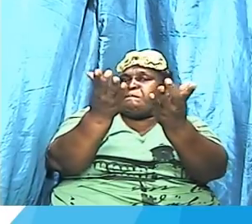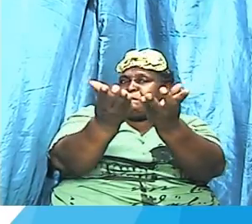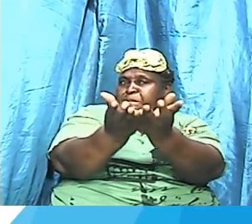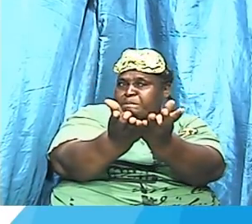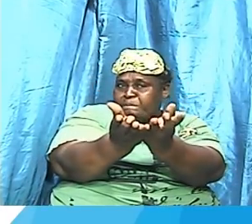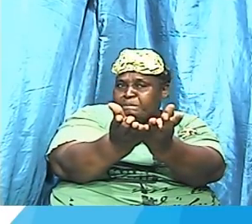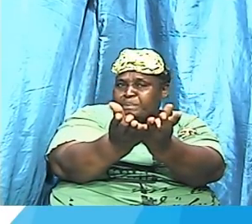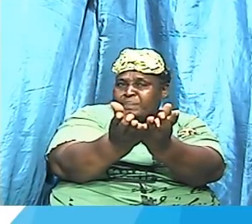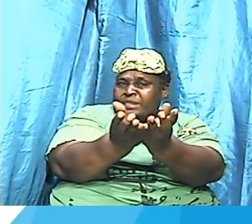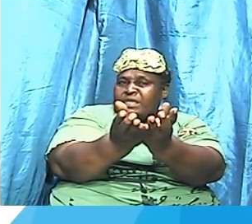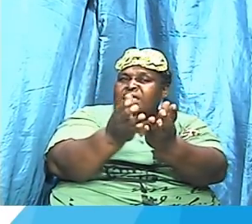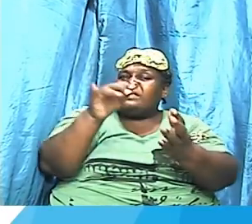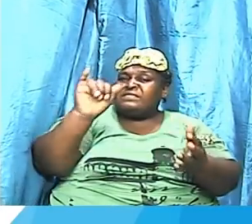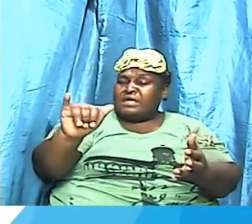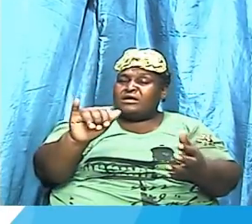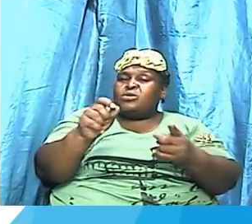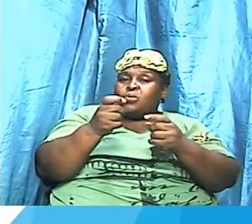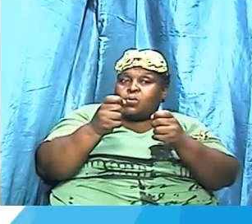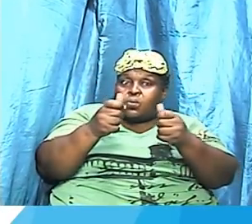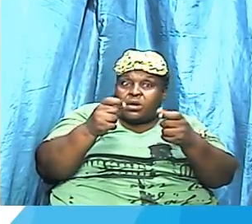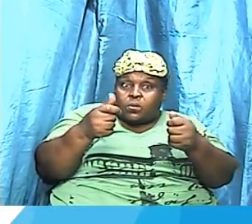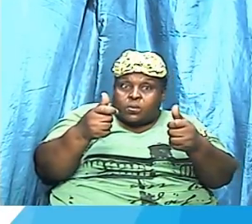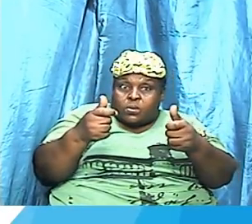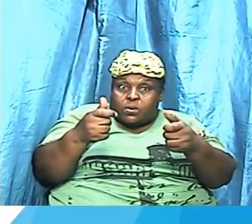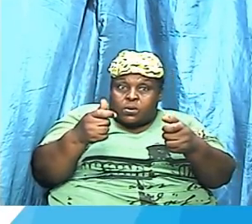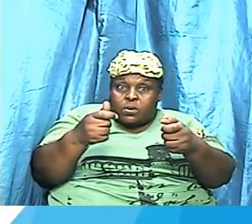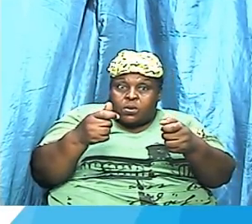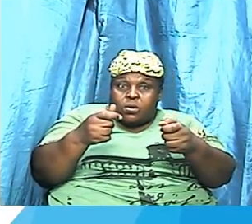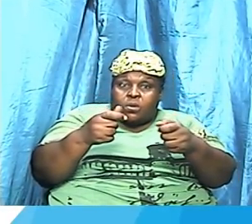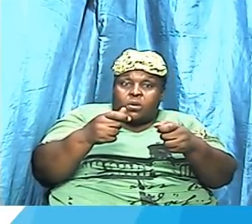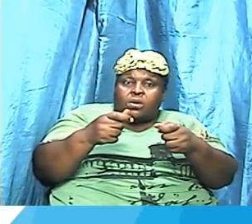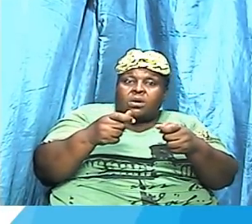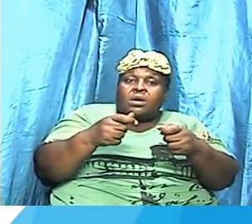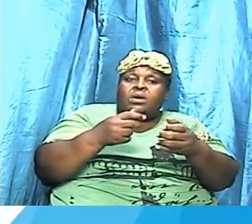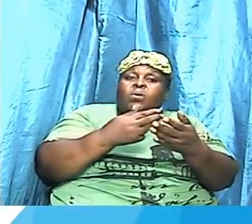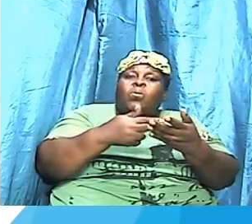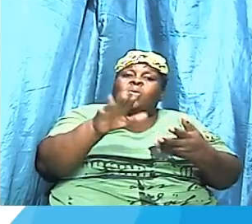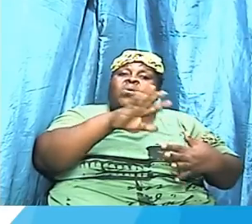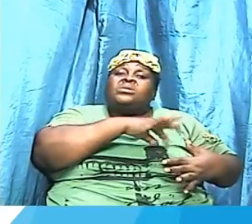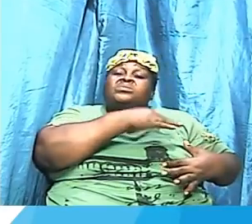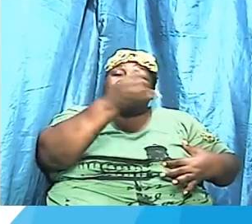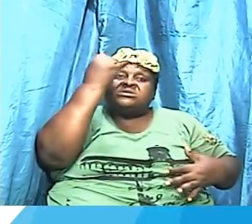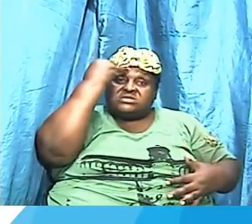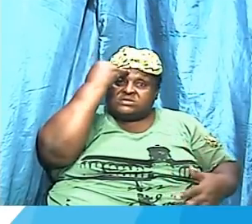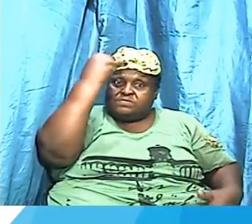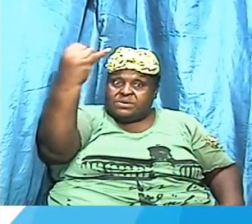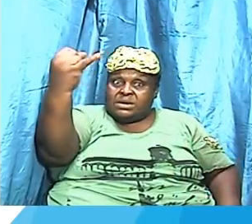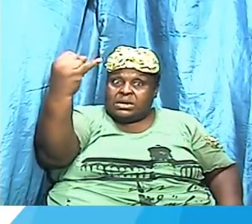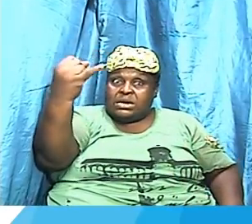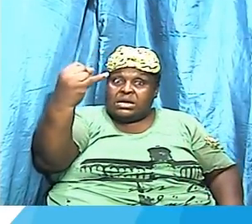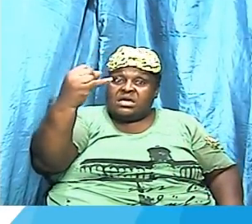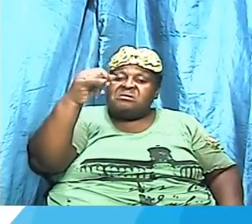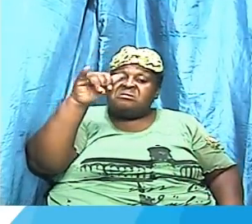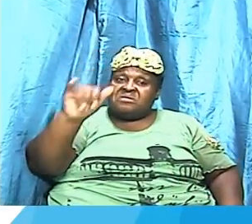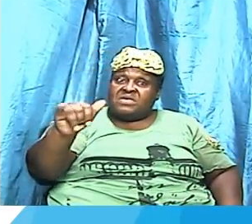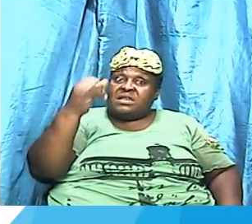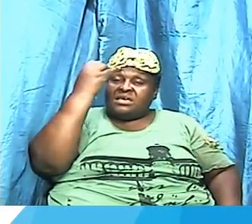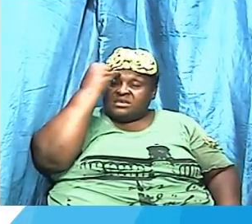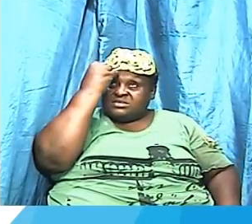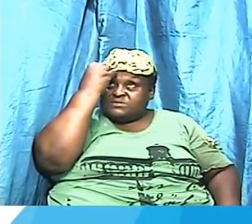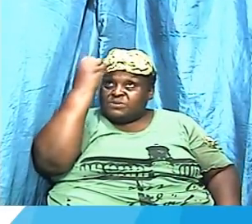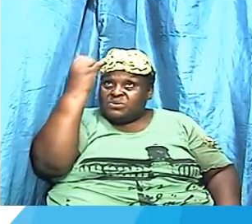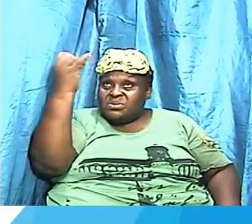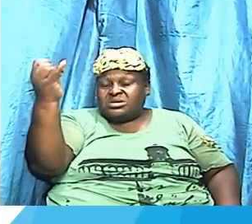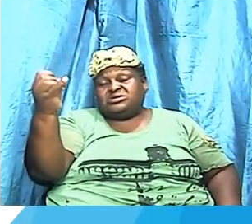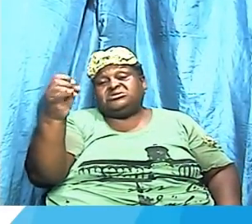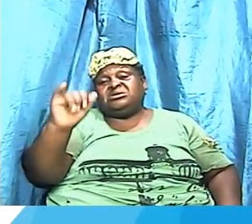is quickened, that is Holy Ghost inspired. And that inspiration that